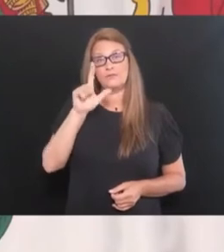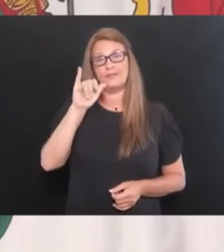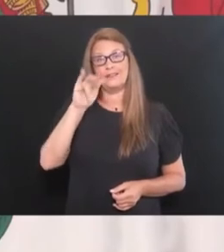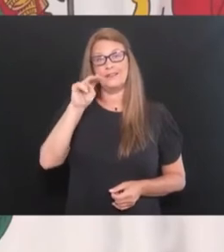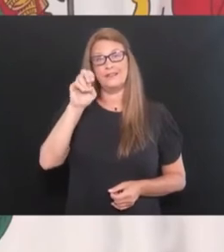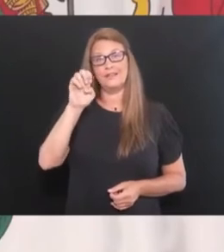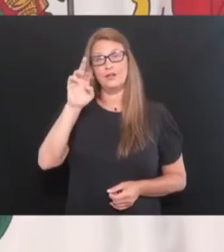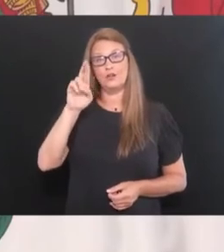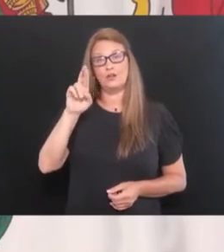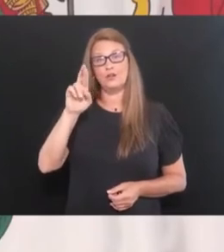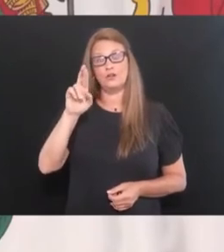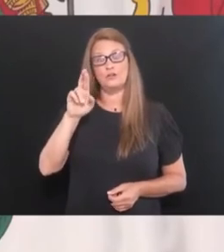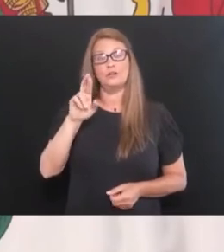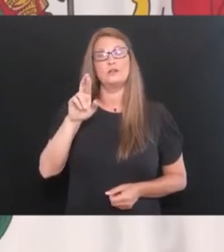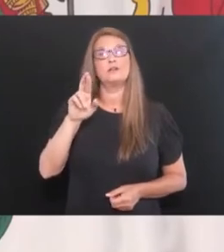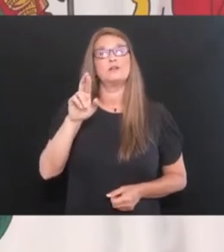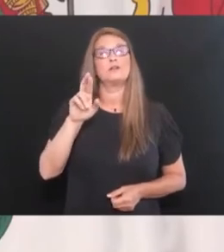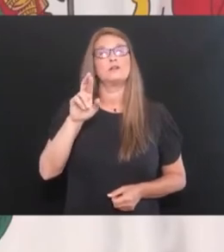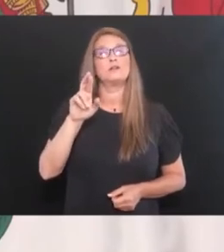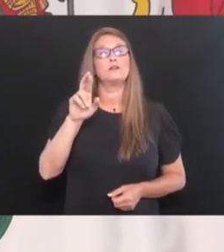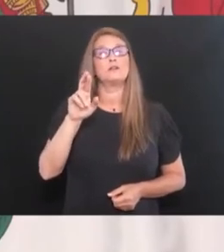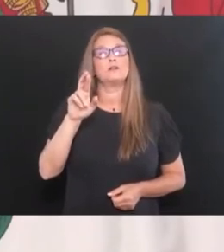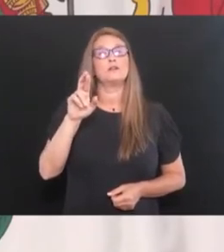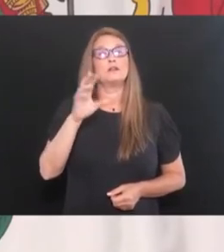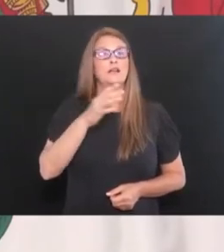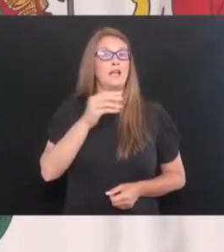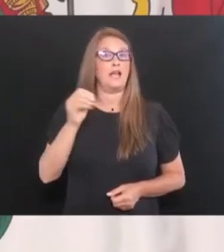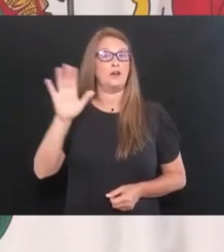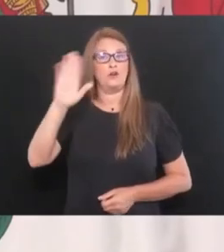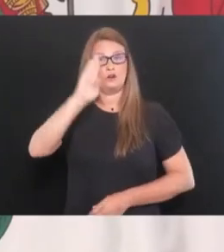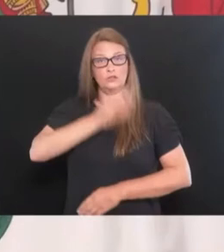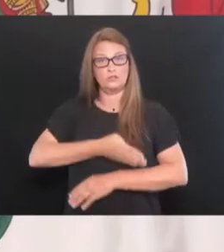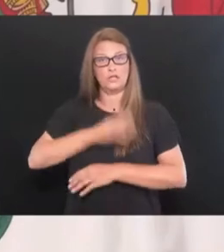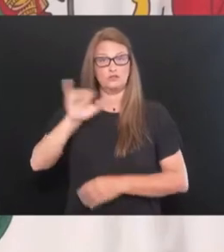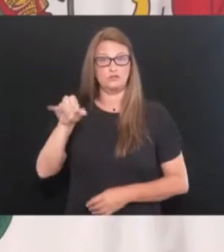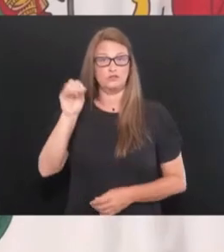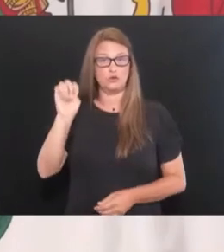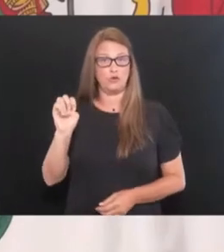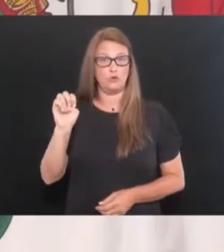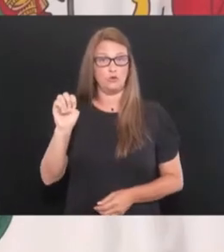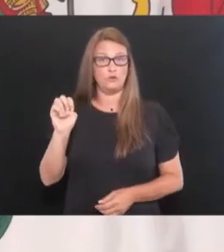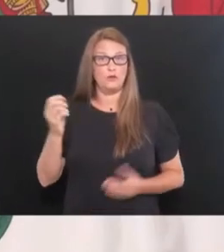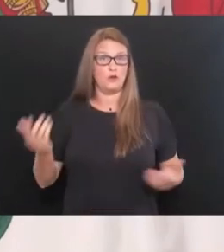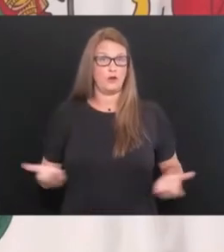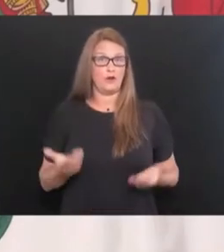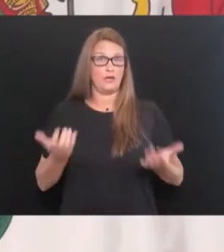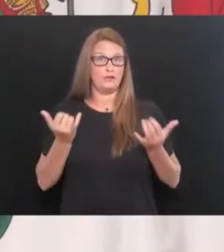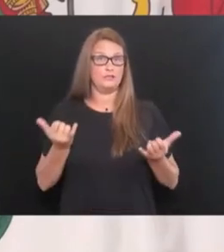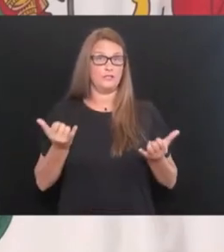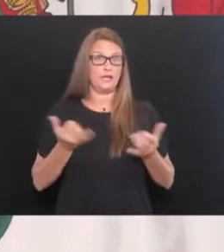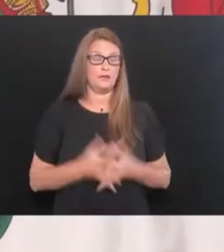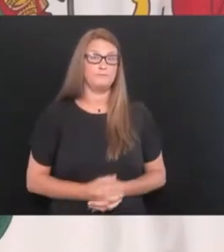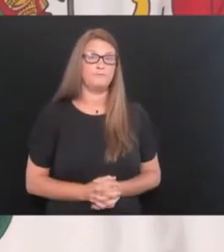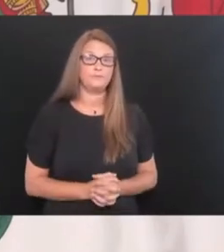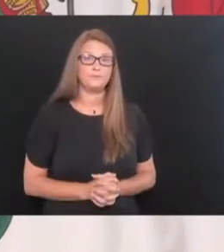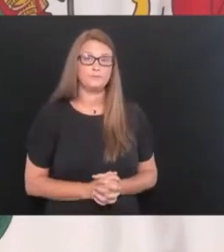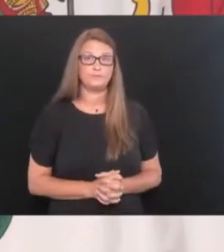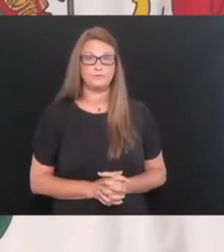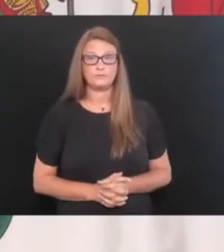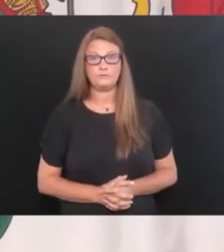and her son Joe are with us today. So,